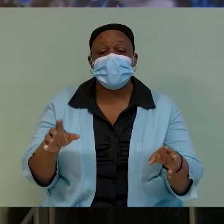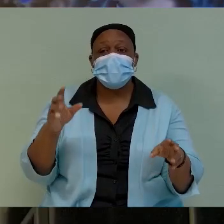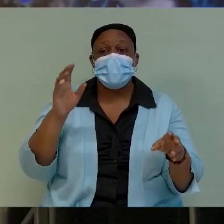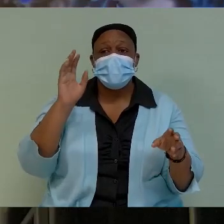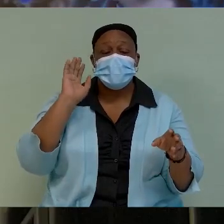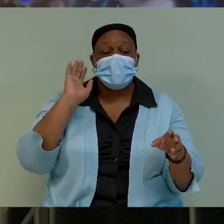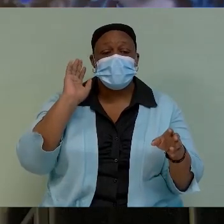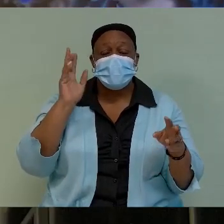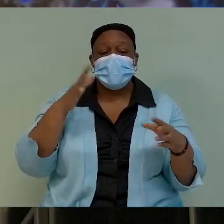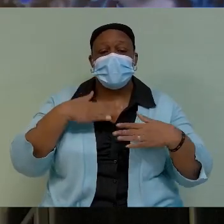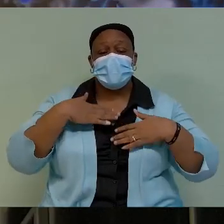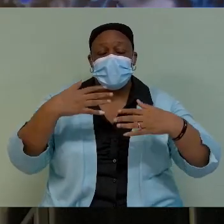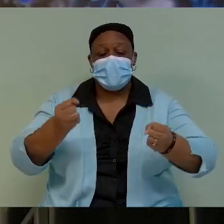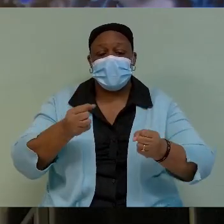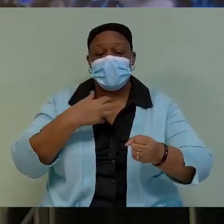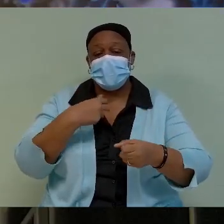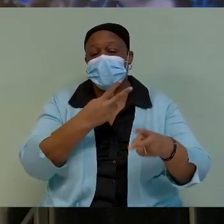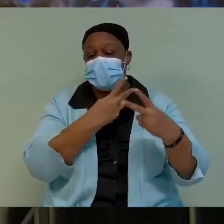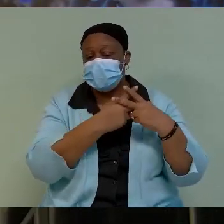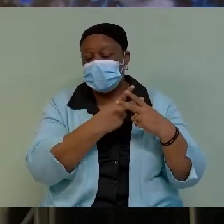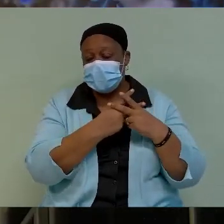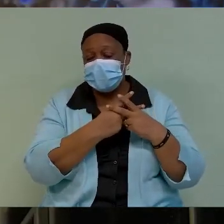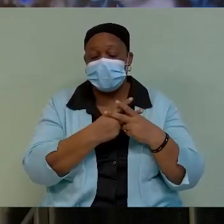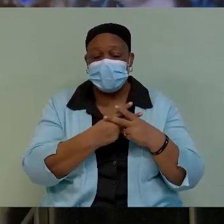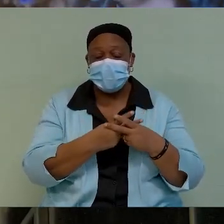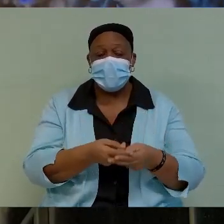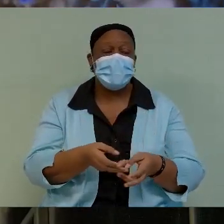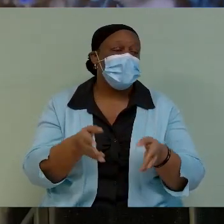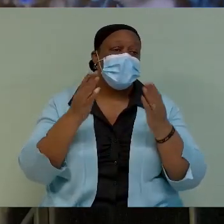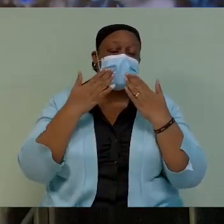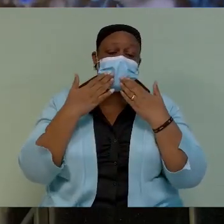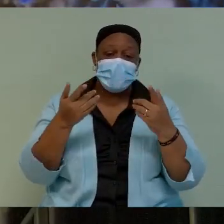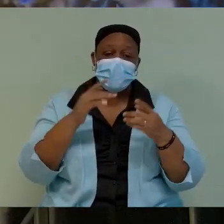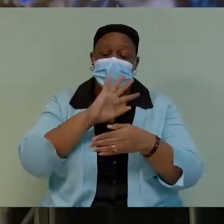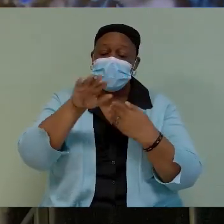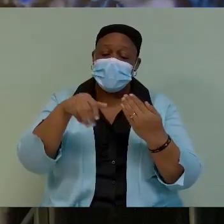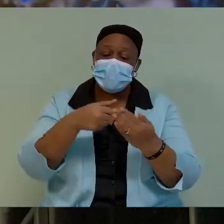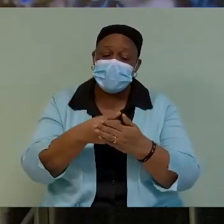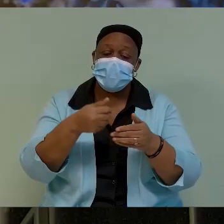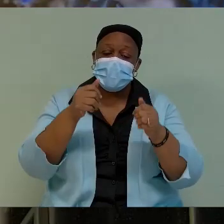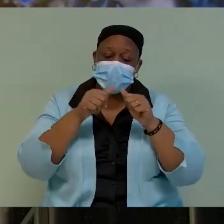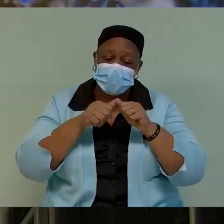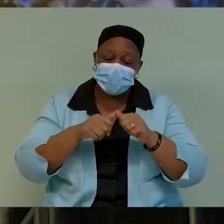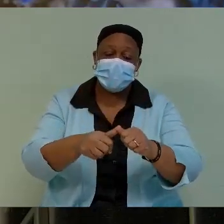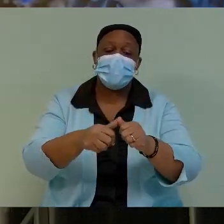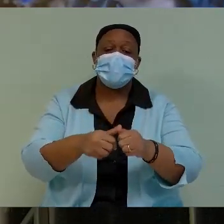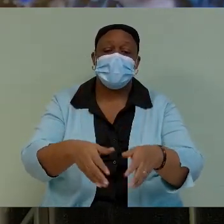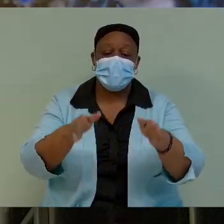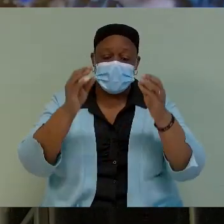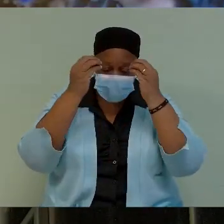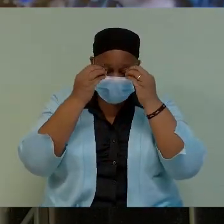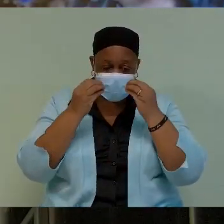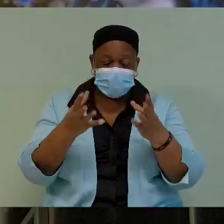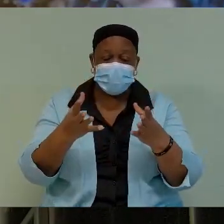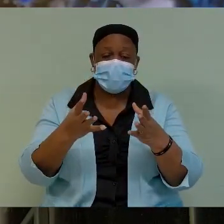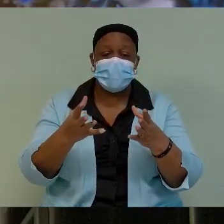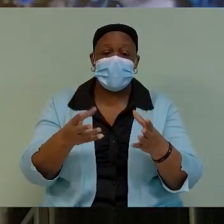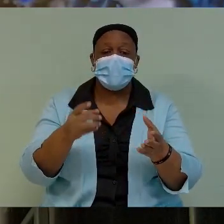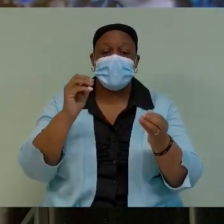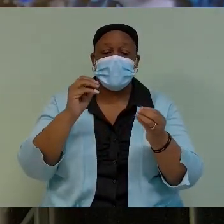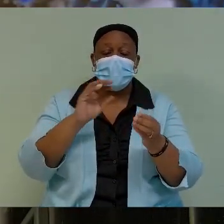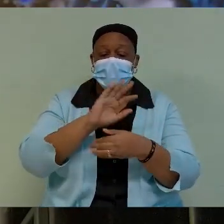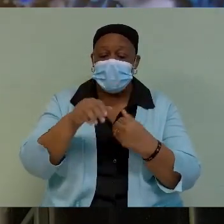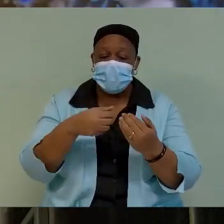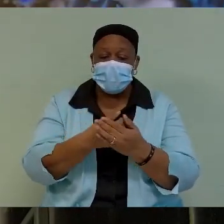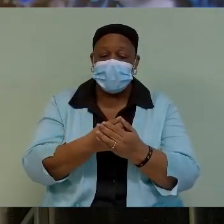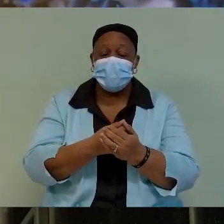commend the people of St. Kitts and Nevis who continue to follow all guidelines that are outlined and continue to follow all the policies and regulations. It